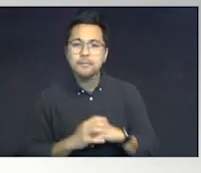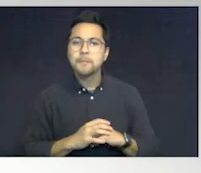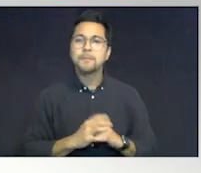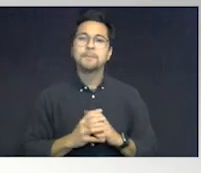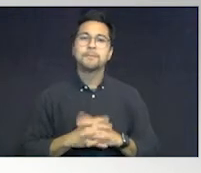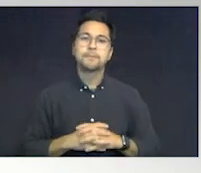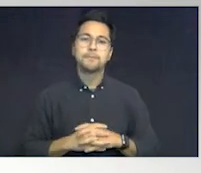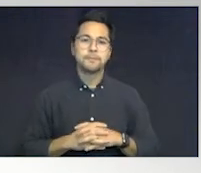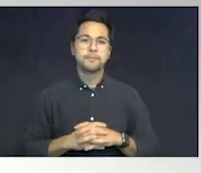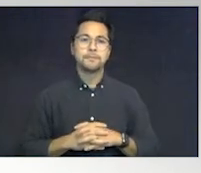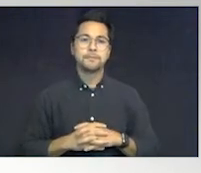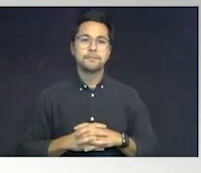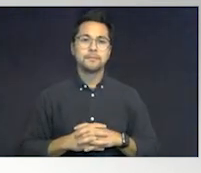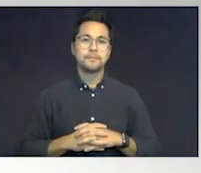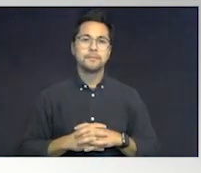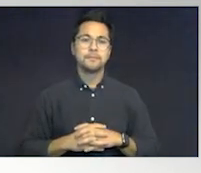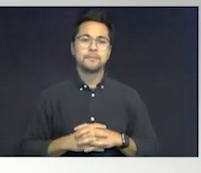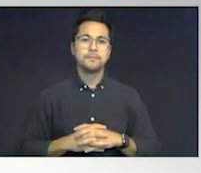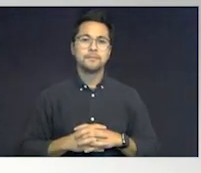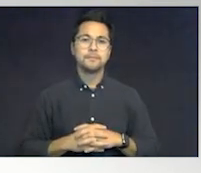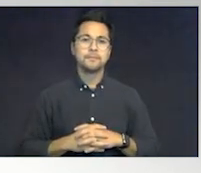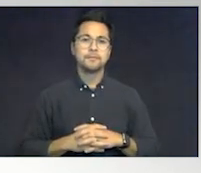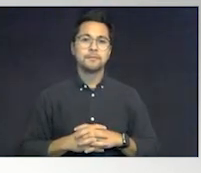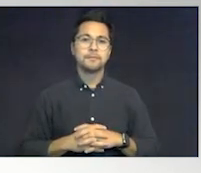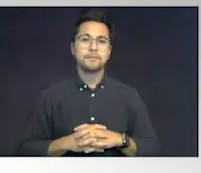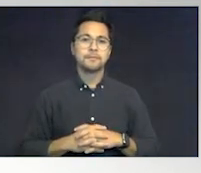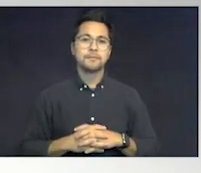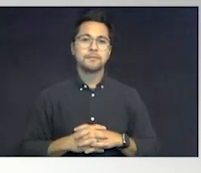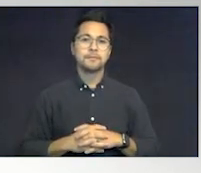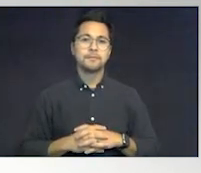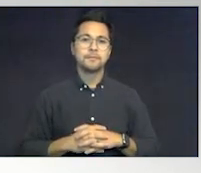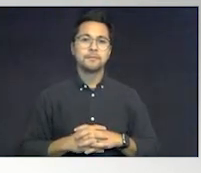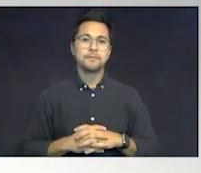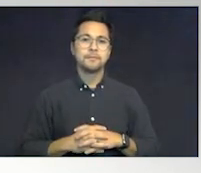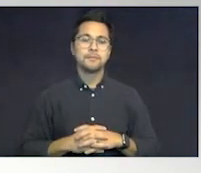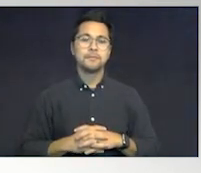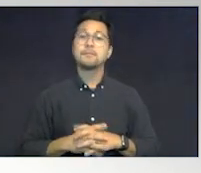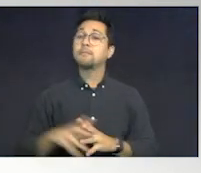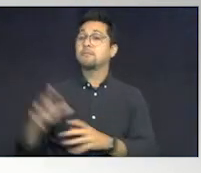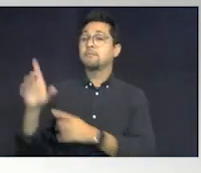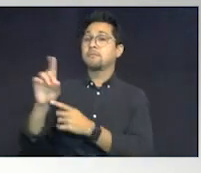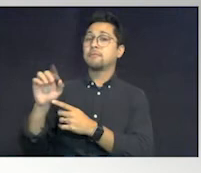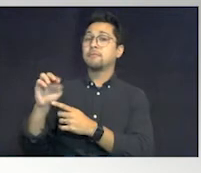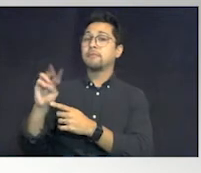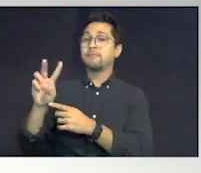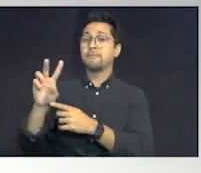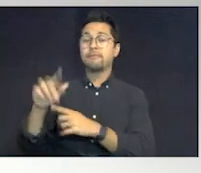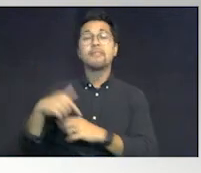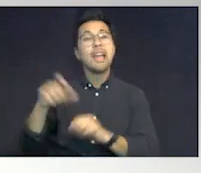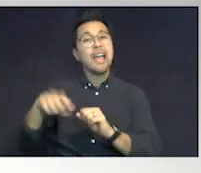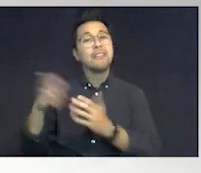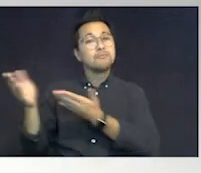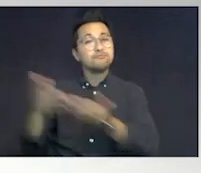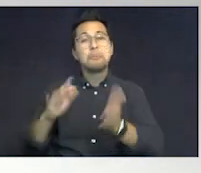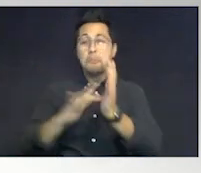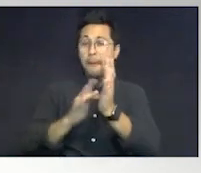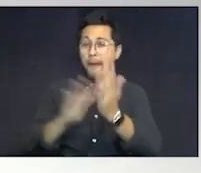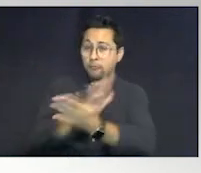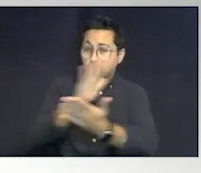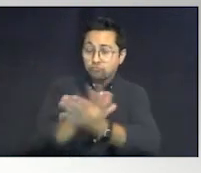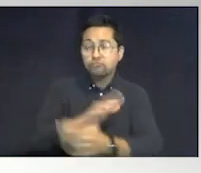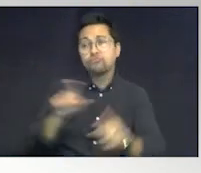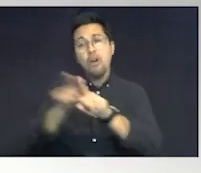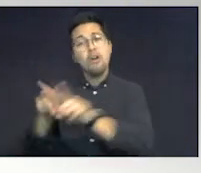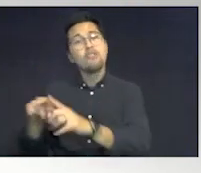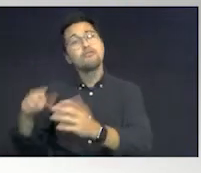Where do you have a phone? That's what you're saying. here. Okay, because I did either. I'm not aware of DMV, you have to take a medical documentation along